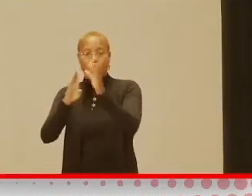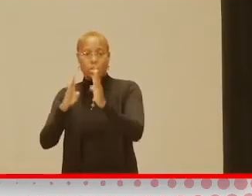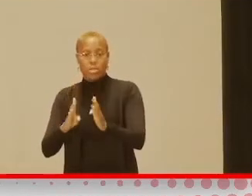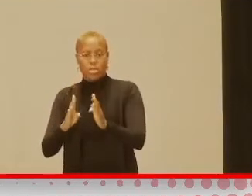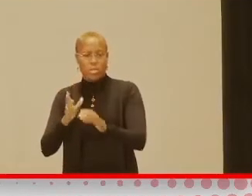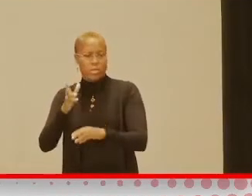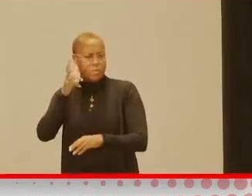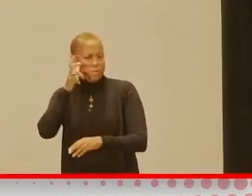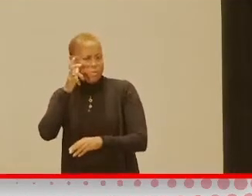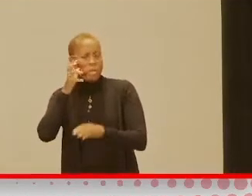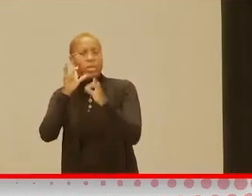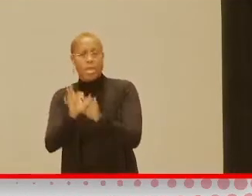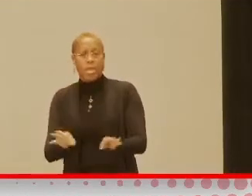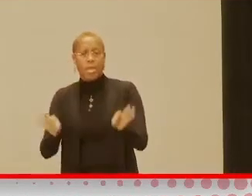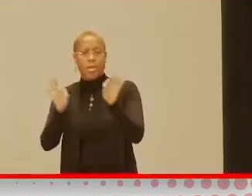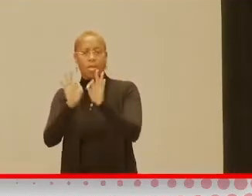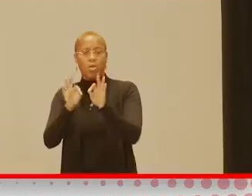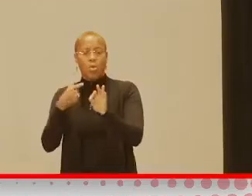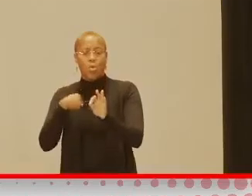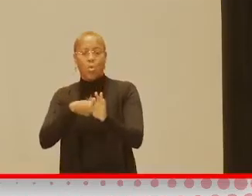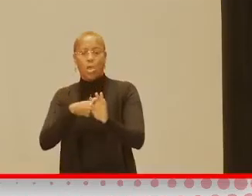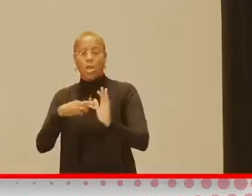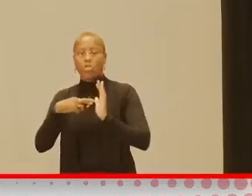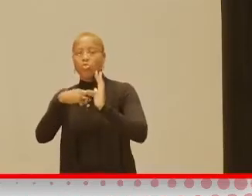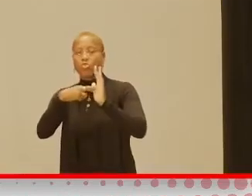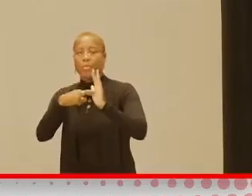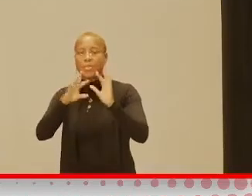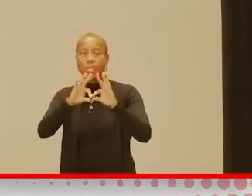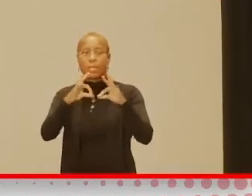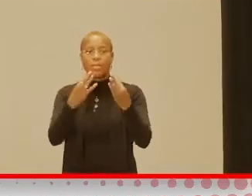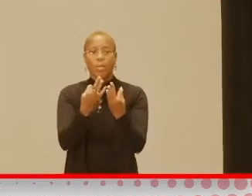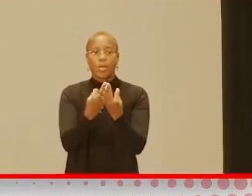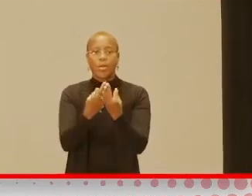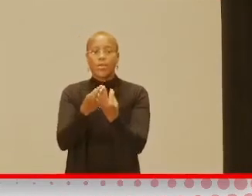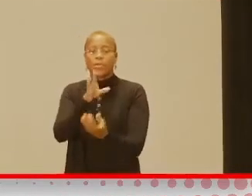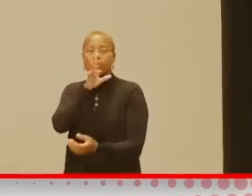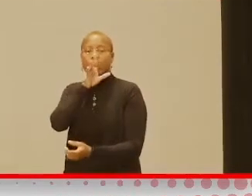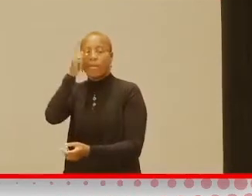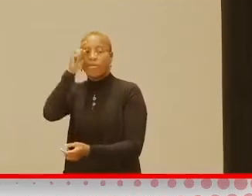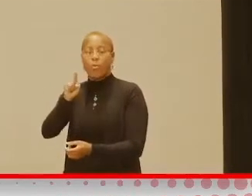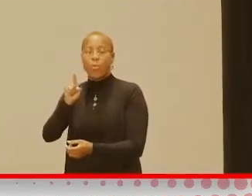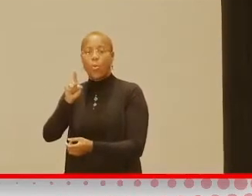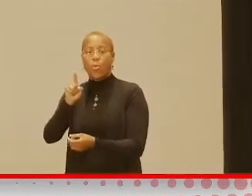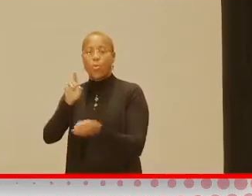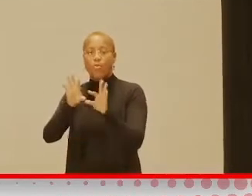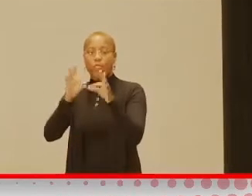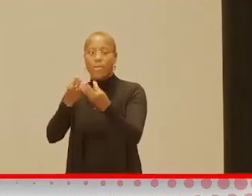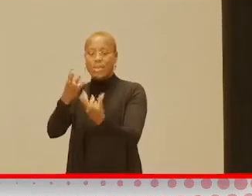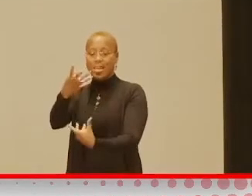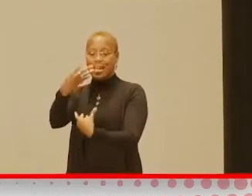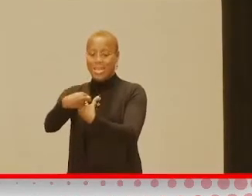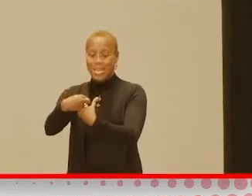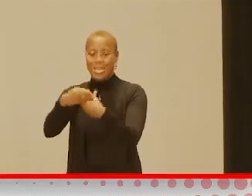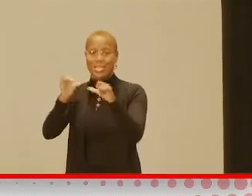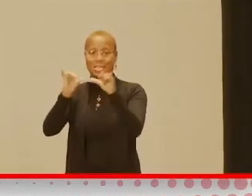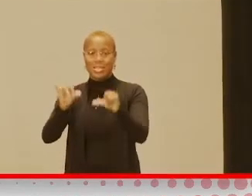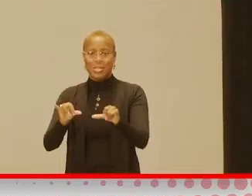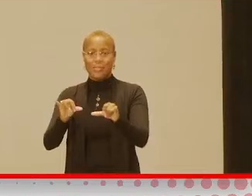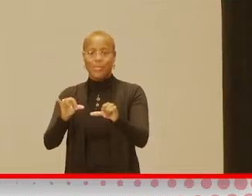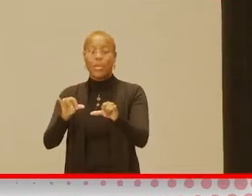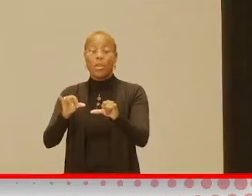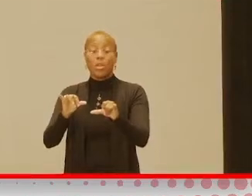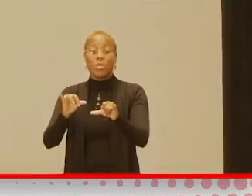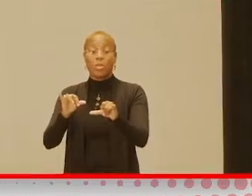we're there representing families. We are there to be the voice of families within the system. So I mentioned